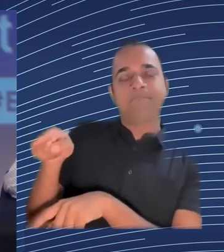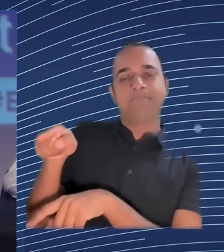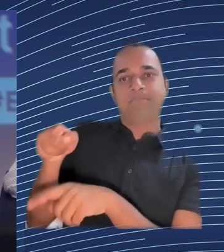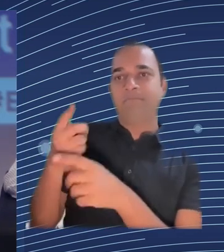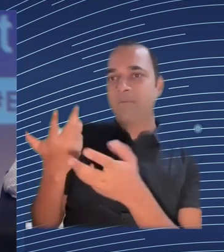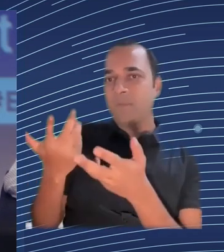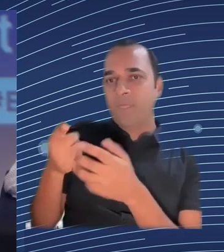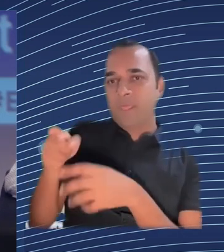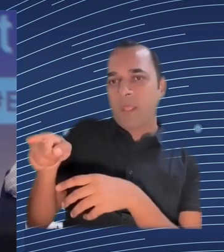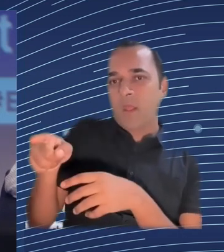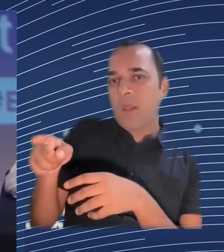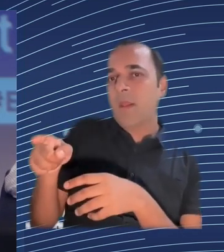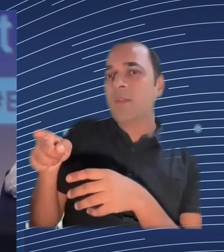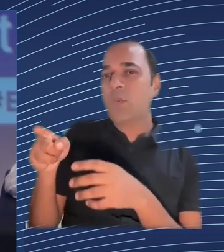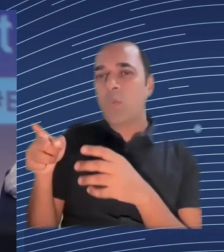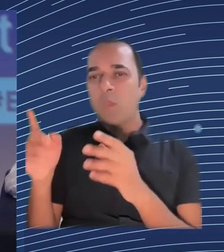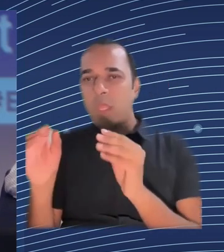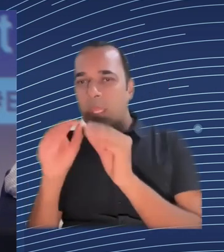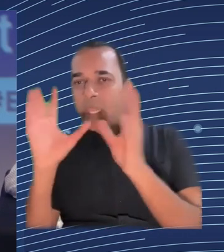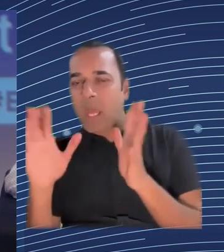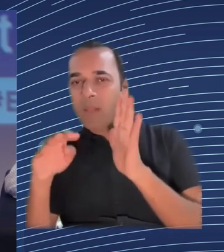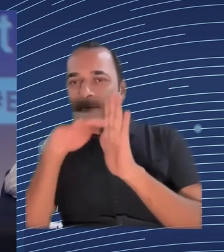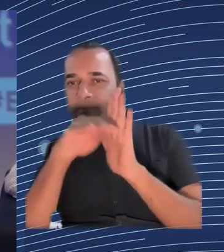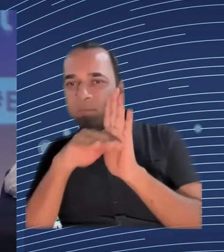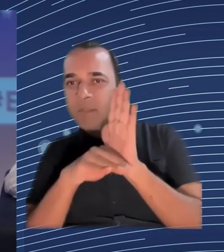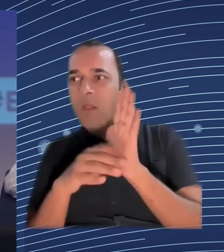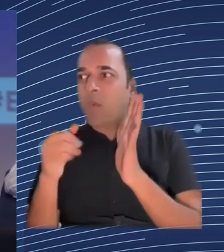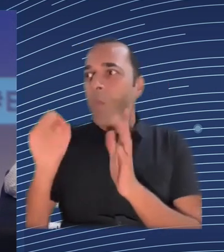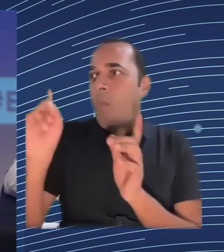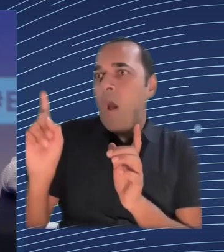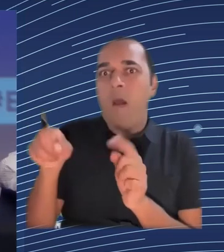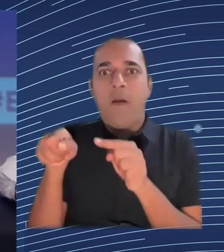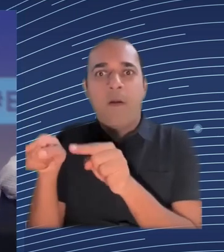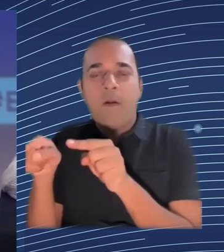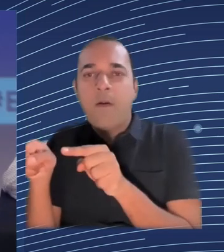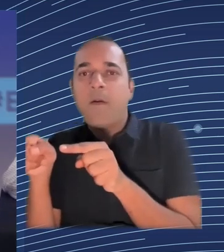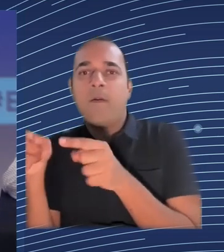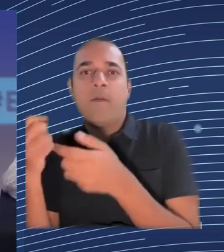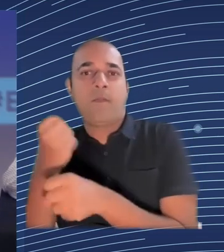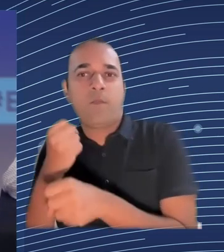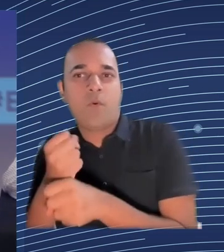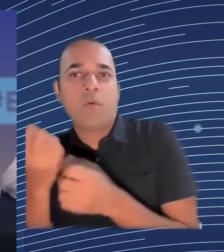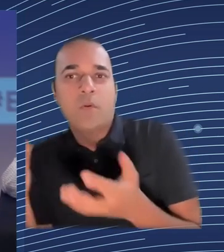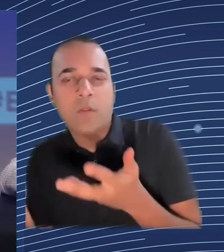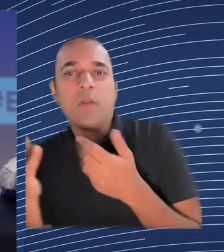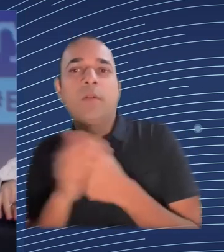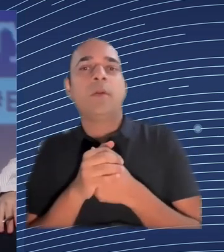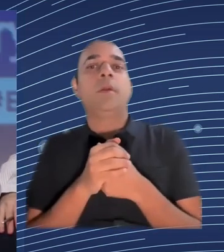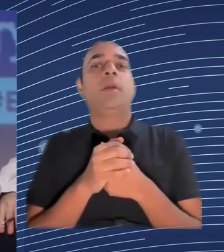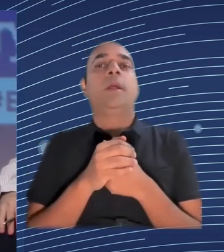retreat without being observed so these are I think very important key points